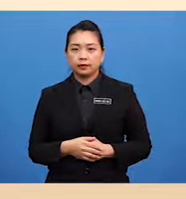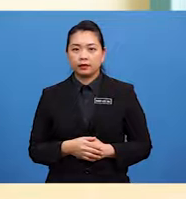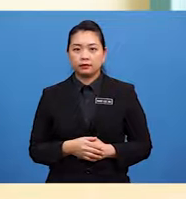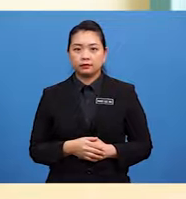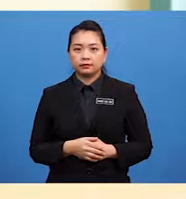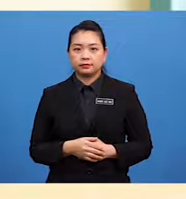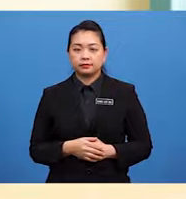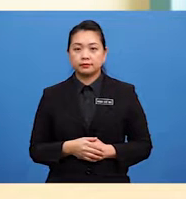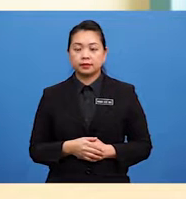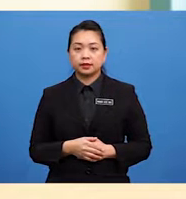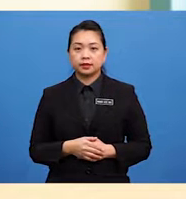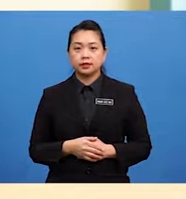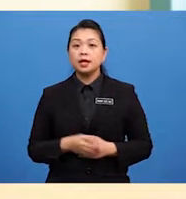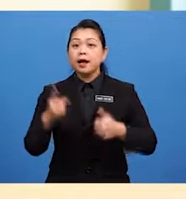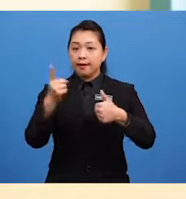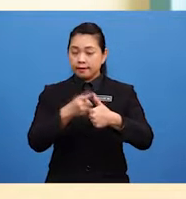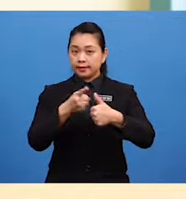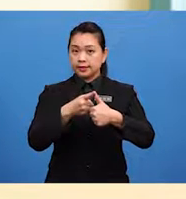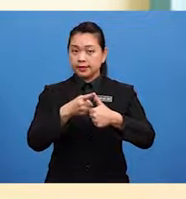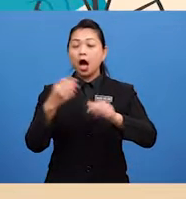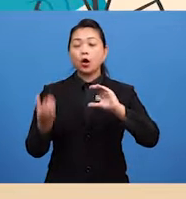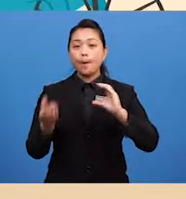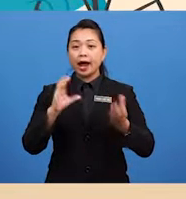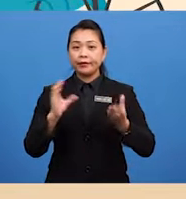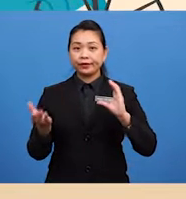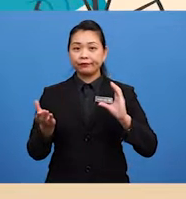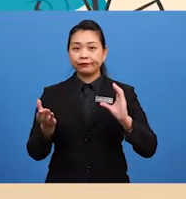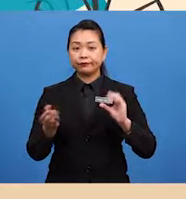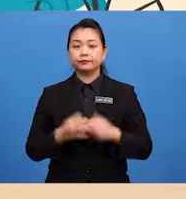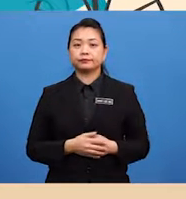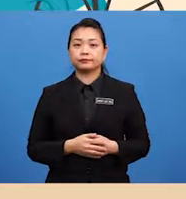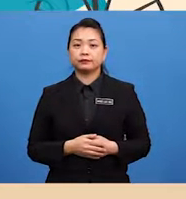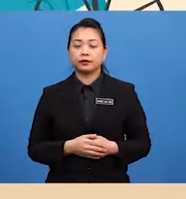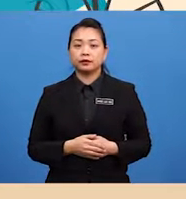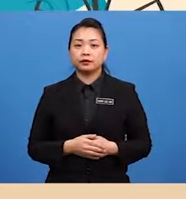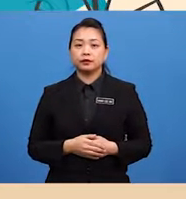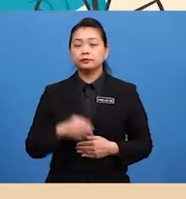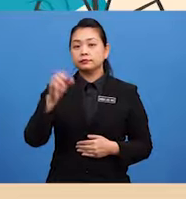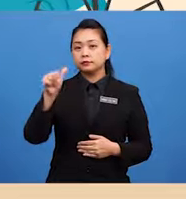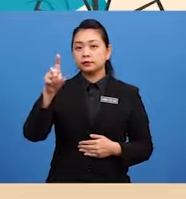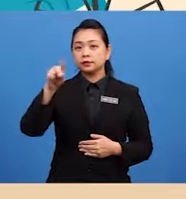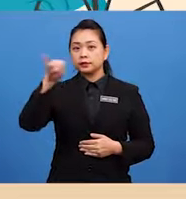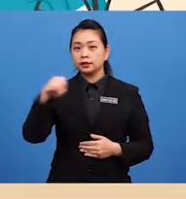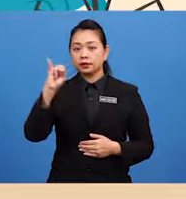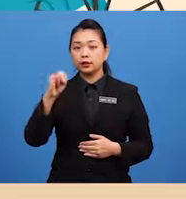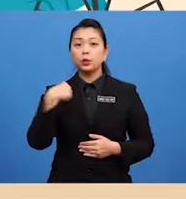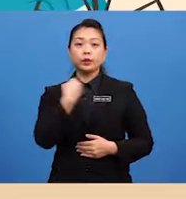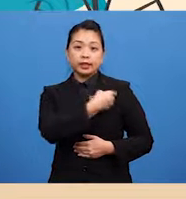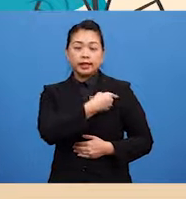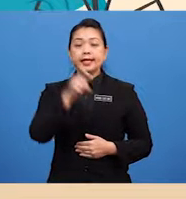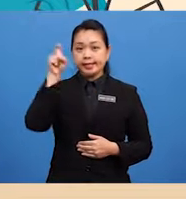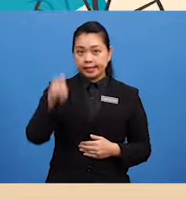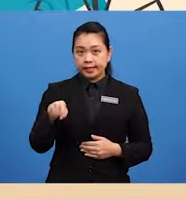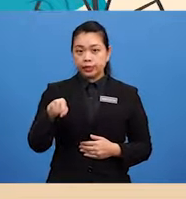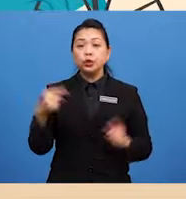The first one Comparative Adjectives are used when we need